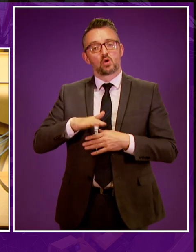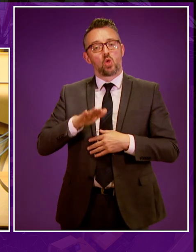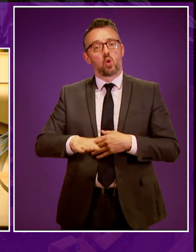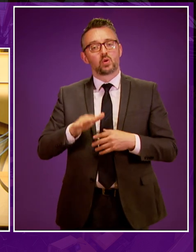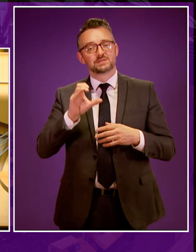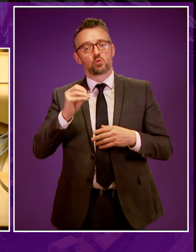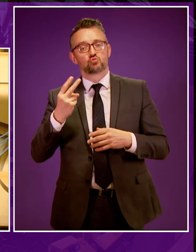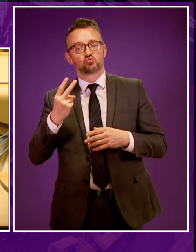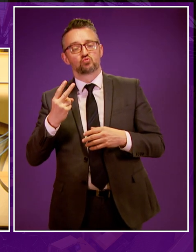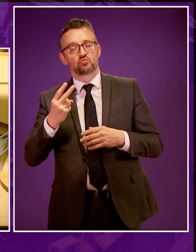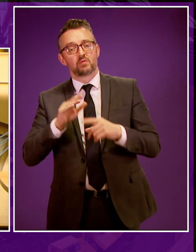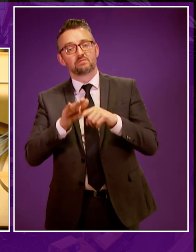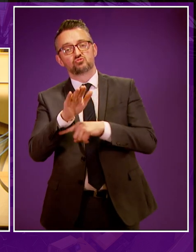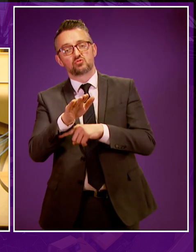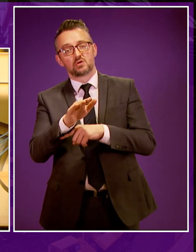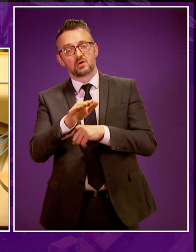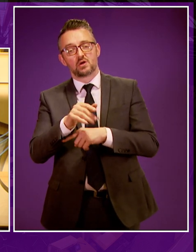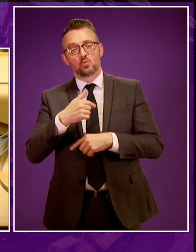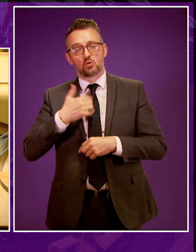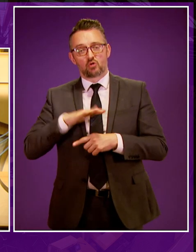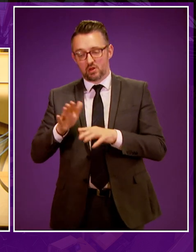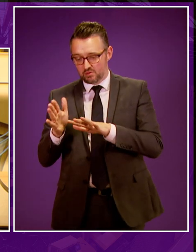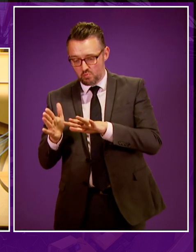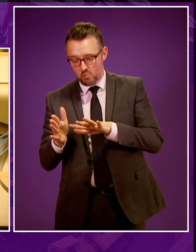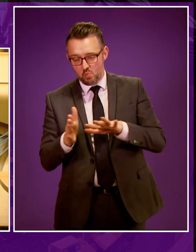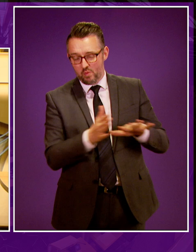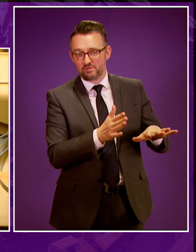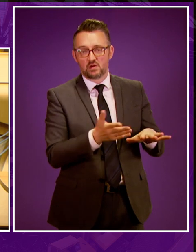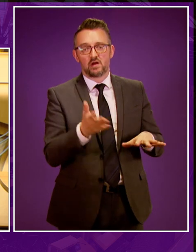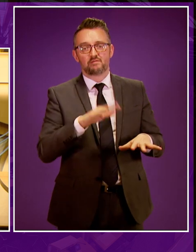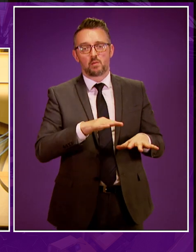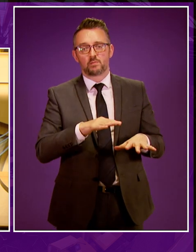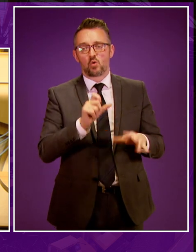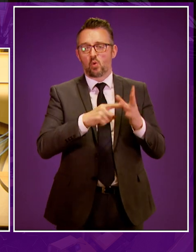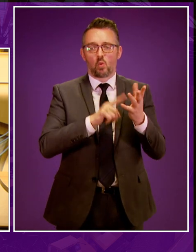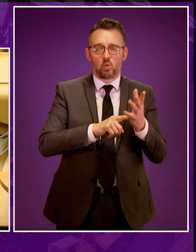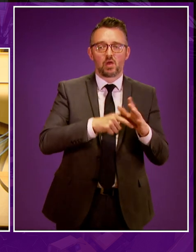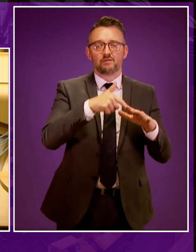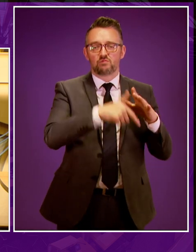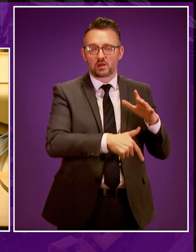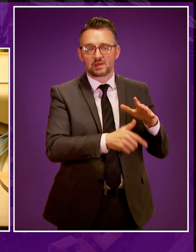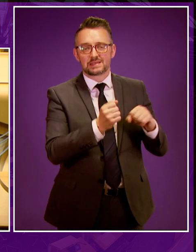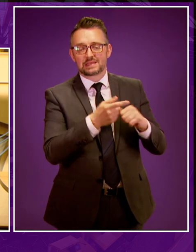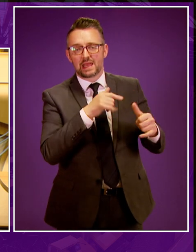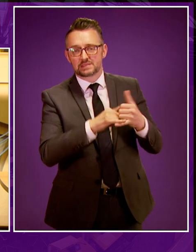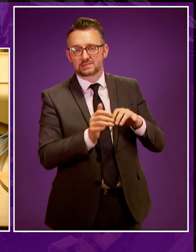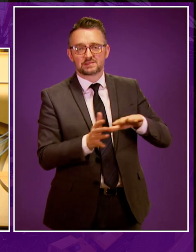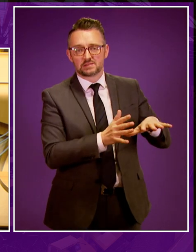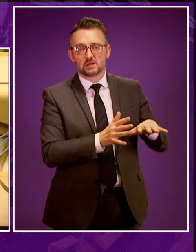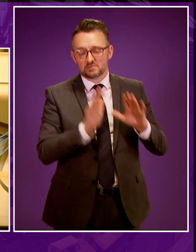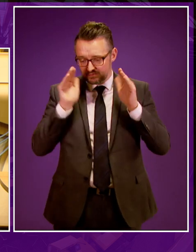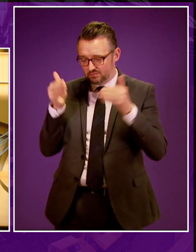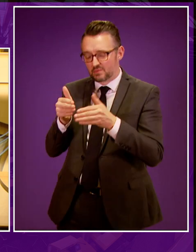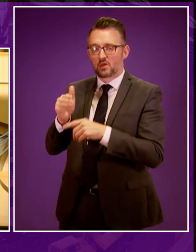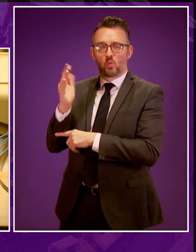future, then surely the focus must remain on transitioning away from fossil fuel use and increasing our renewable generation. It was revealed, as